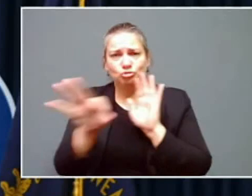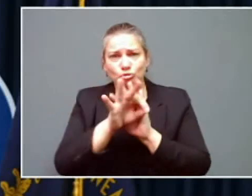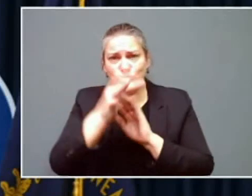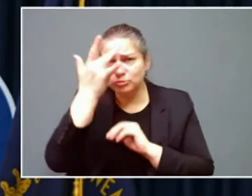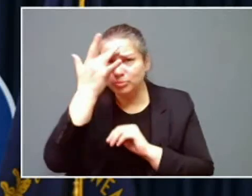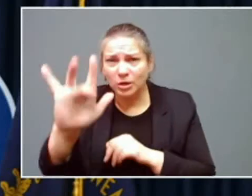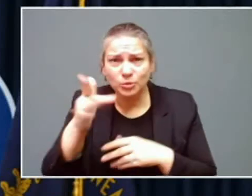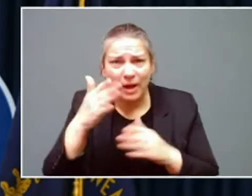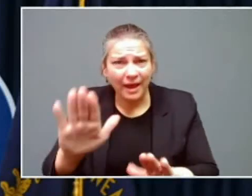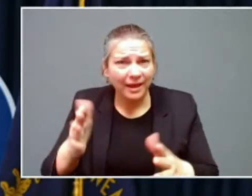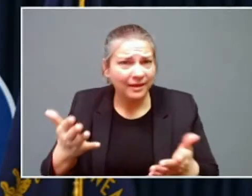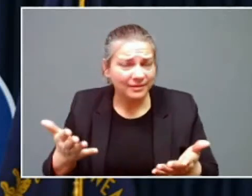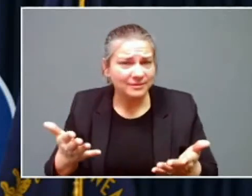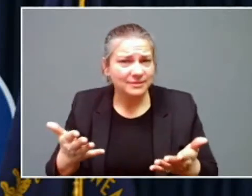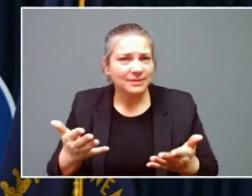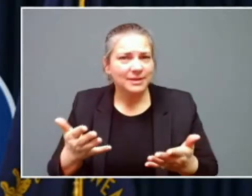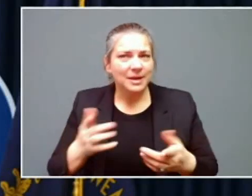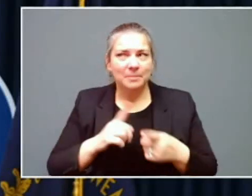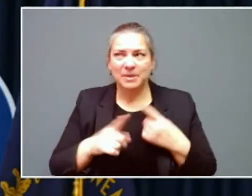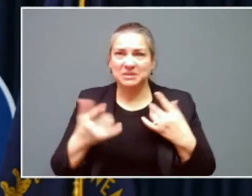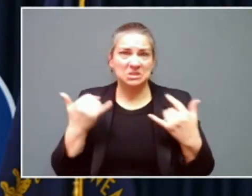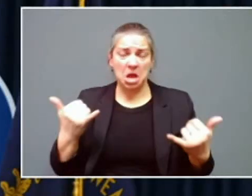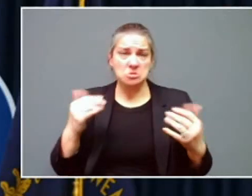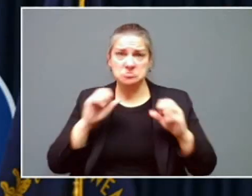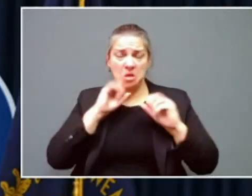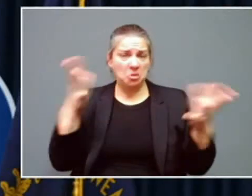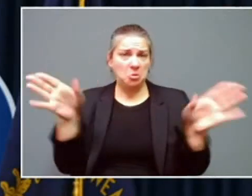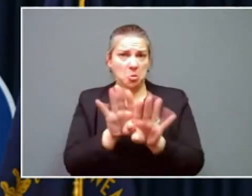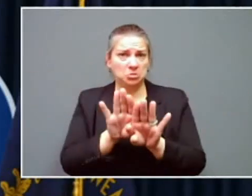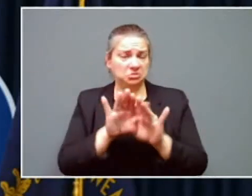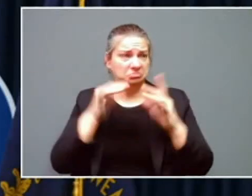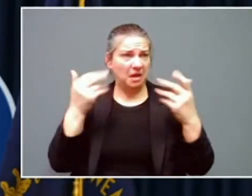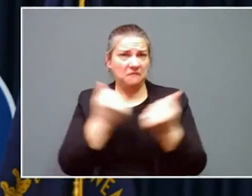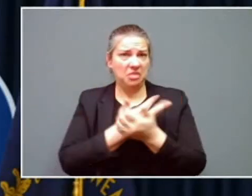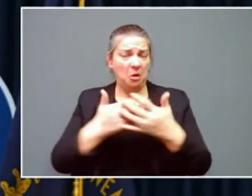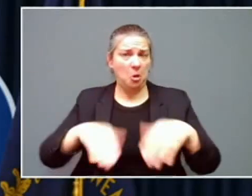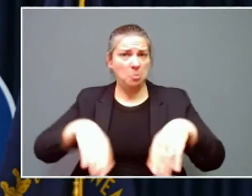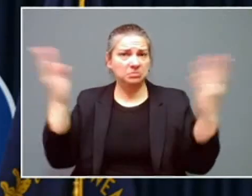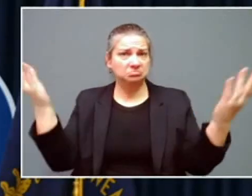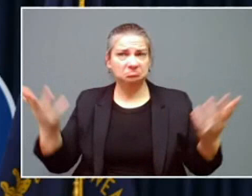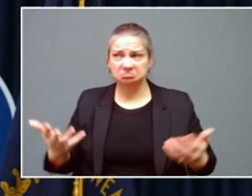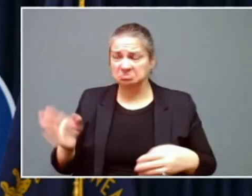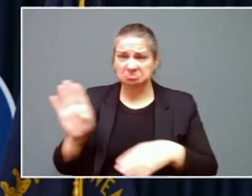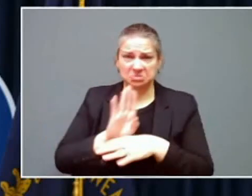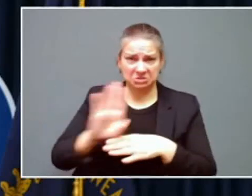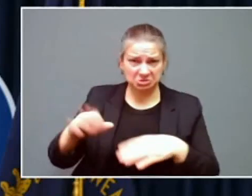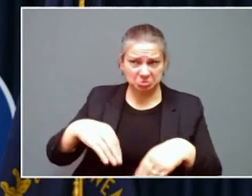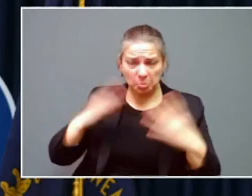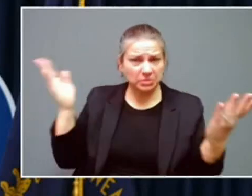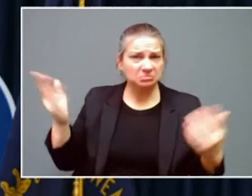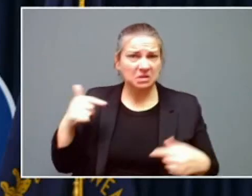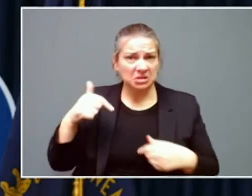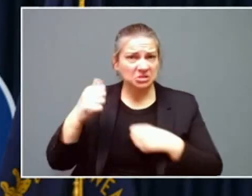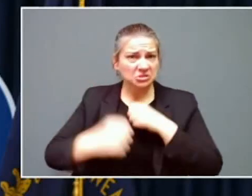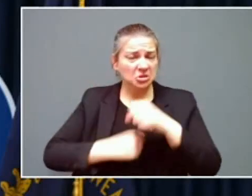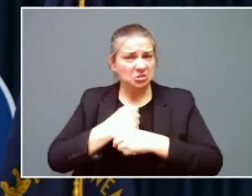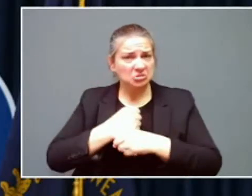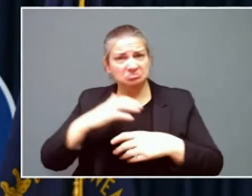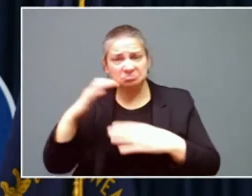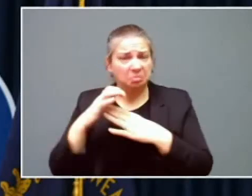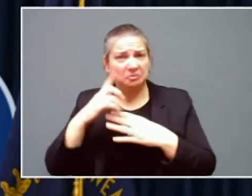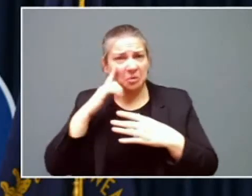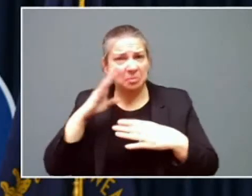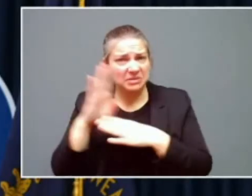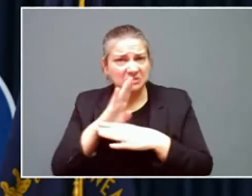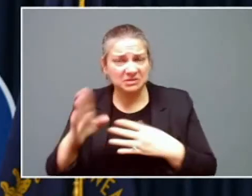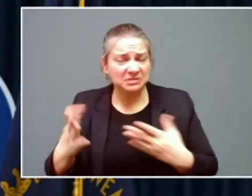there's nothing closed in Kentucky. We've been open for business. We had our best year ever for business. We've had